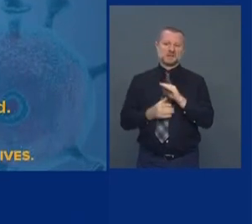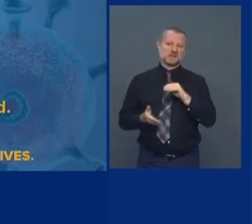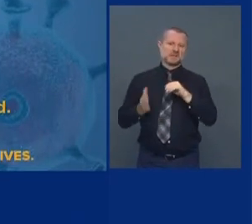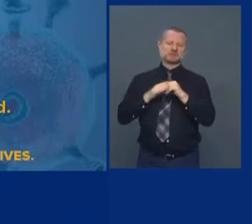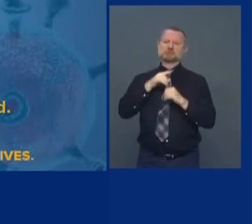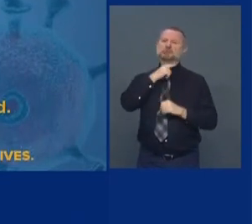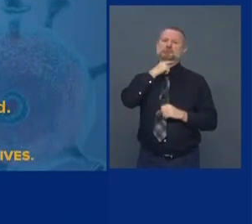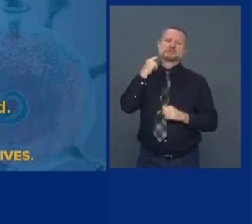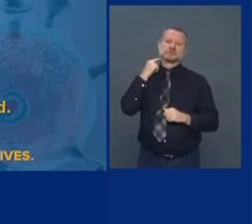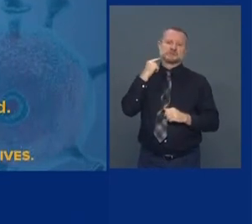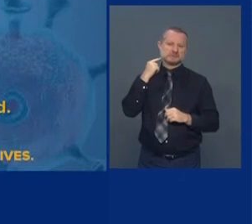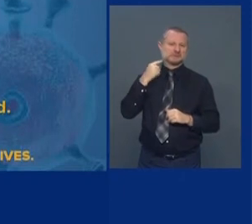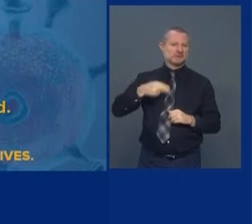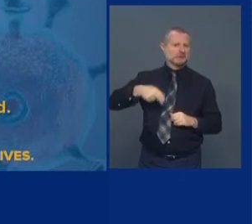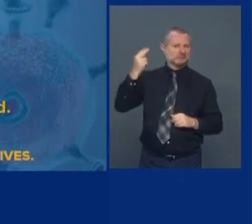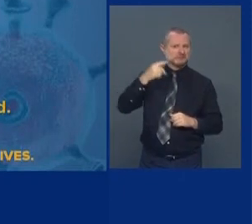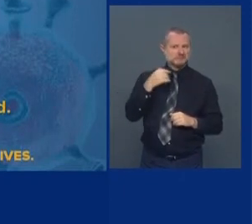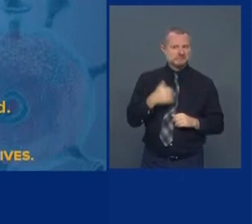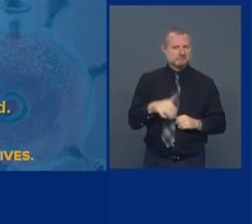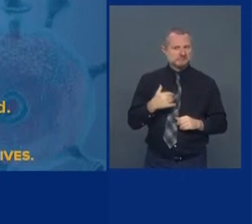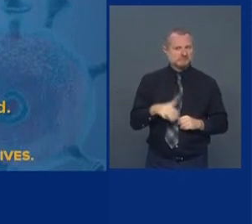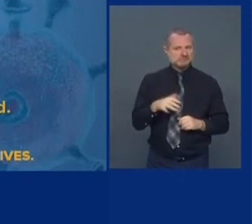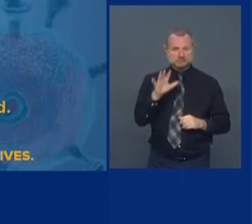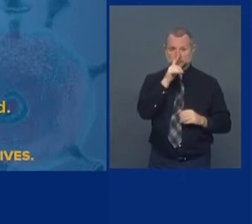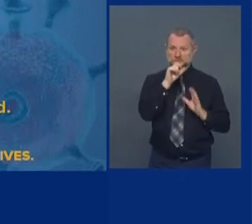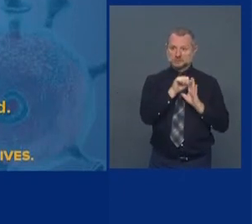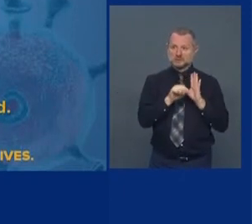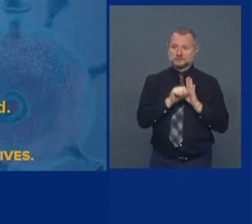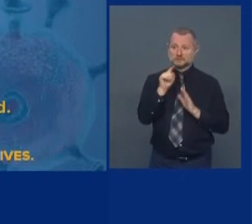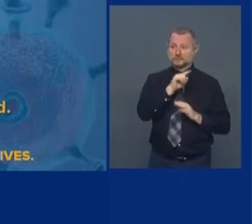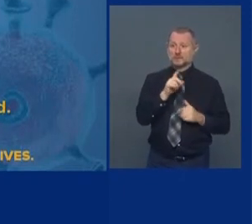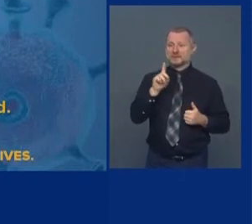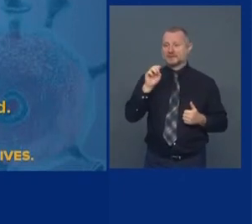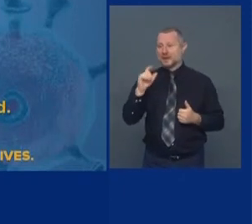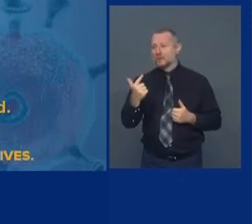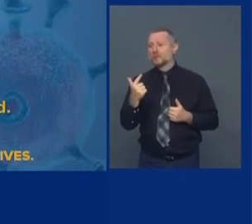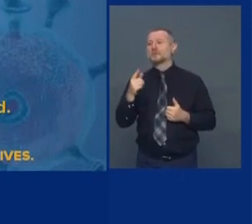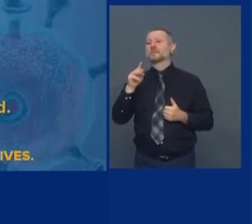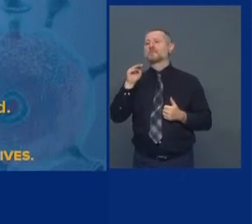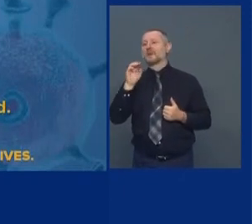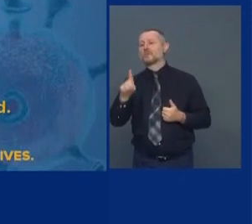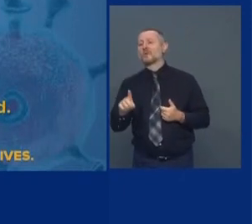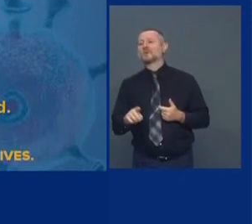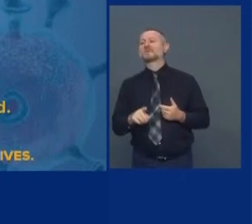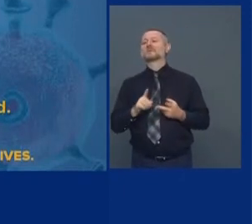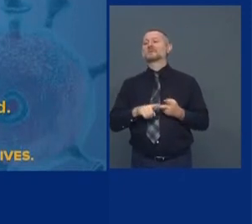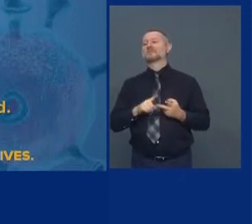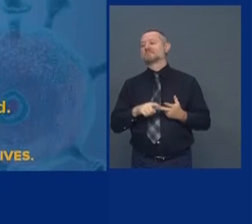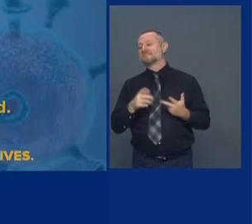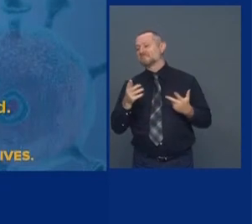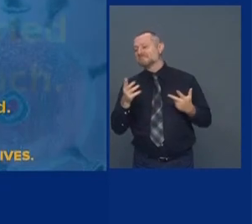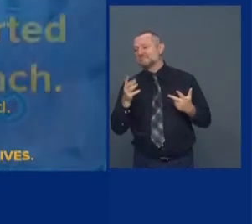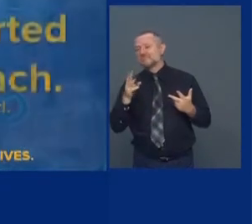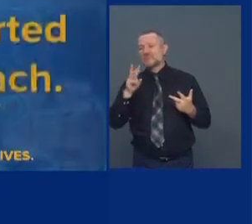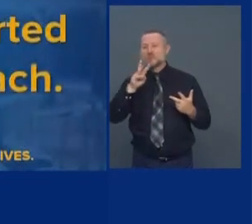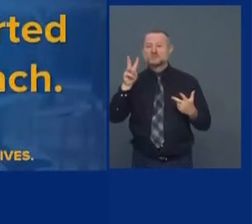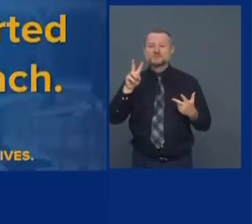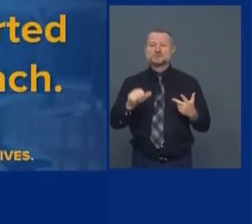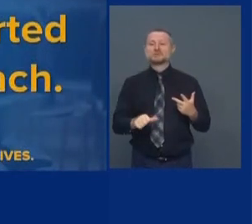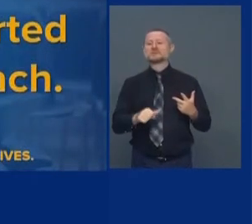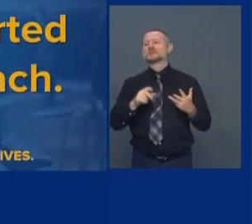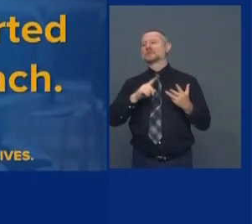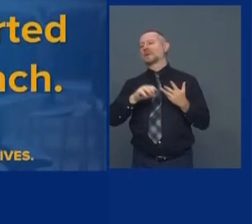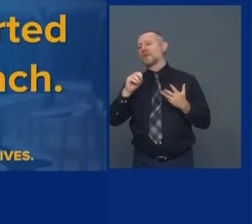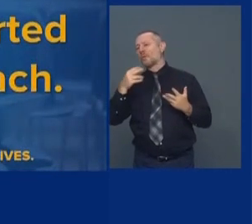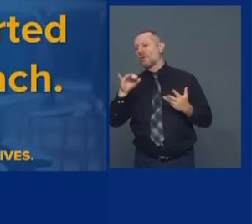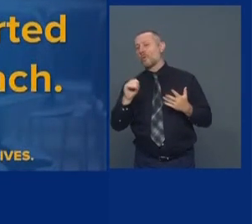which is incredible. Delaware, Maryland, Ohio, West Virginia have been added. Puerto Rico, U.S. Virgin Islands have been taken off the list.